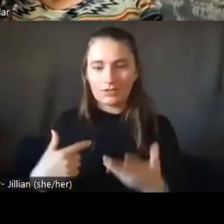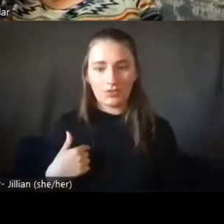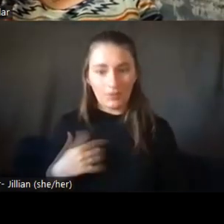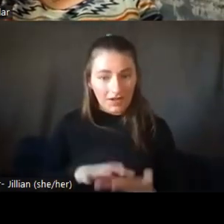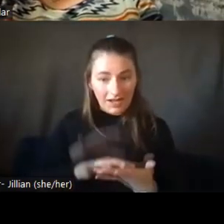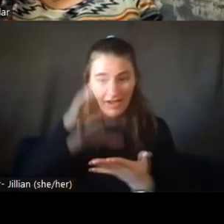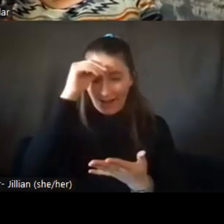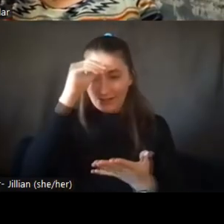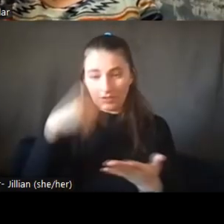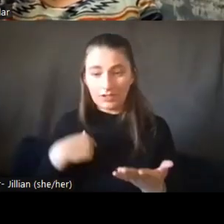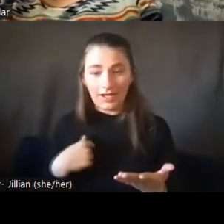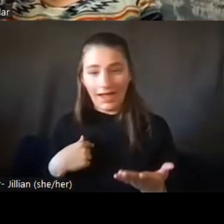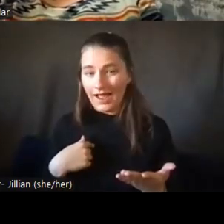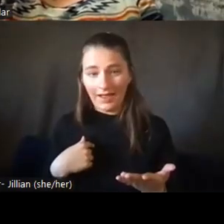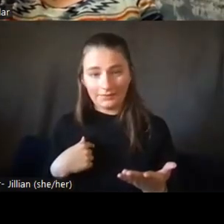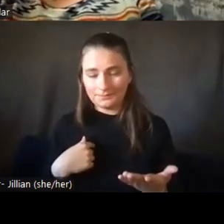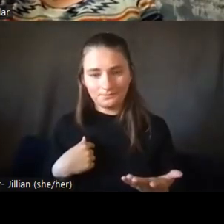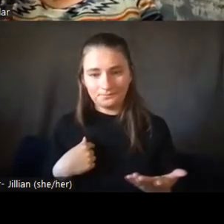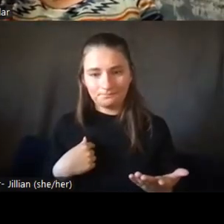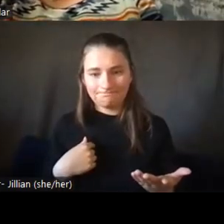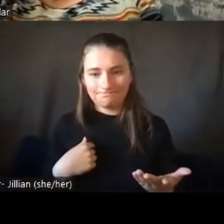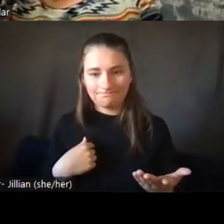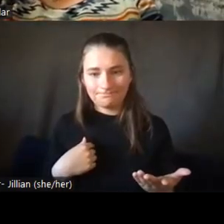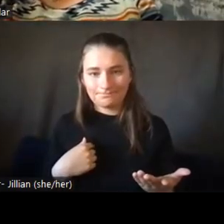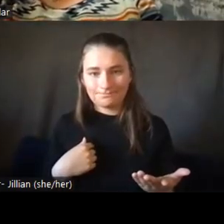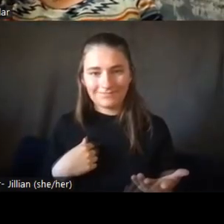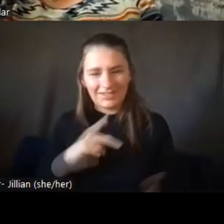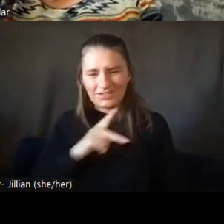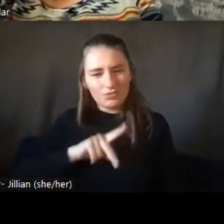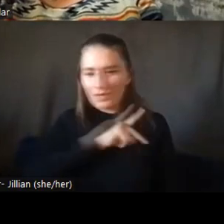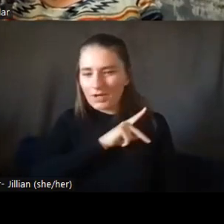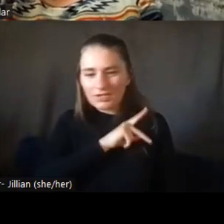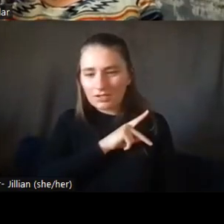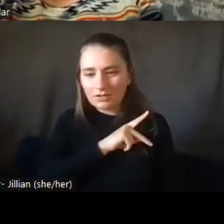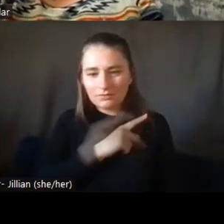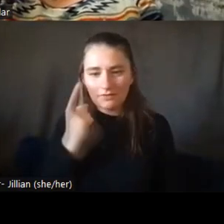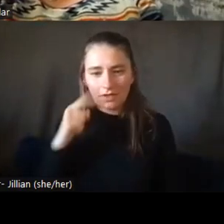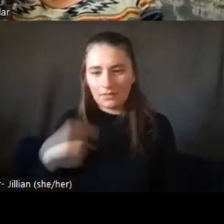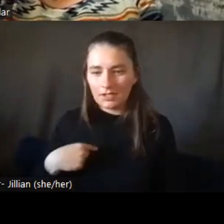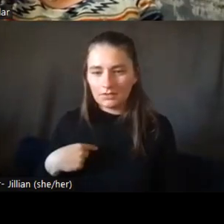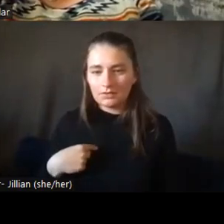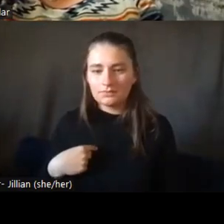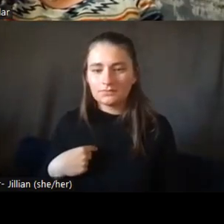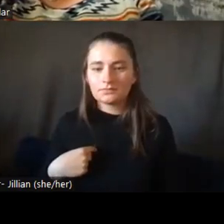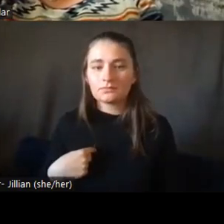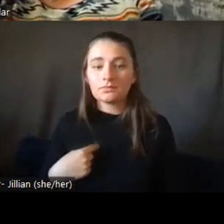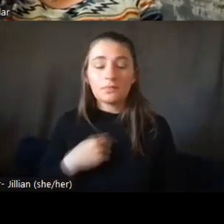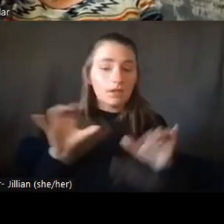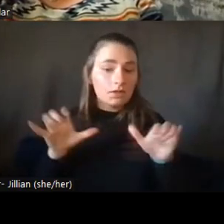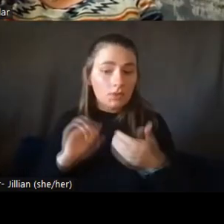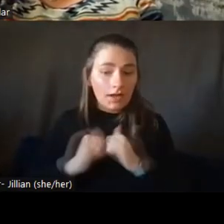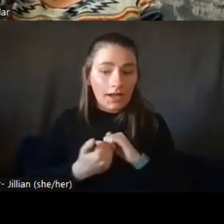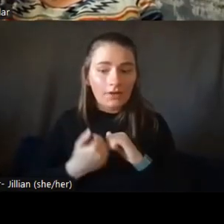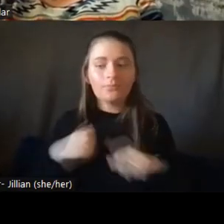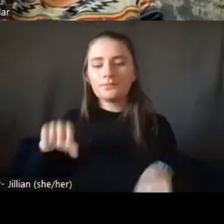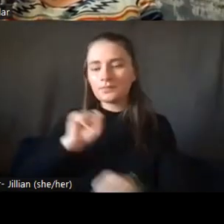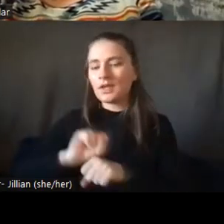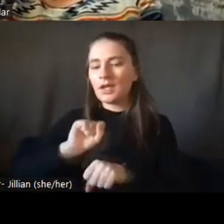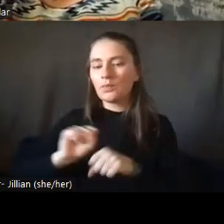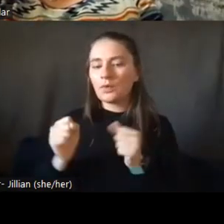that it is much too personal, you know, to me. And so the way I do it is by working with